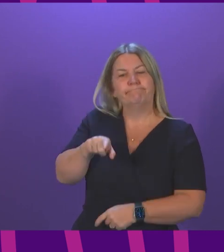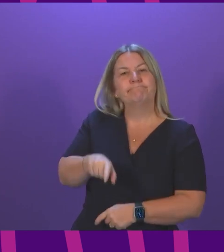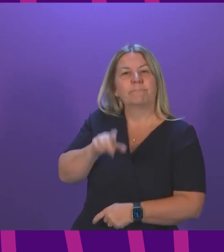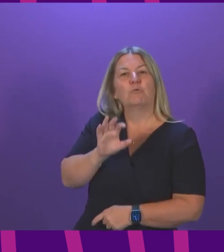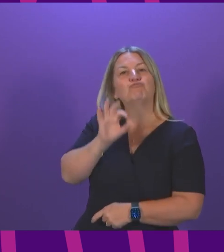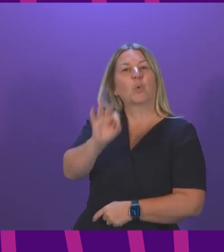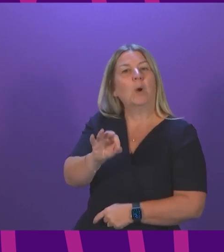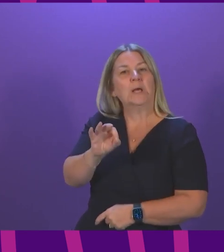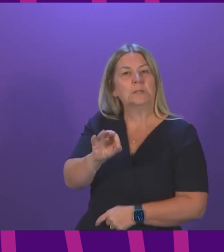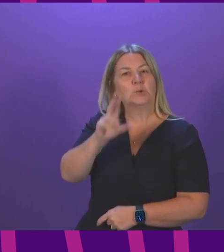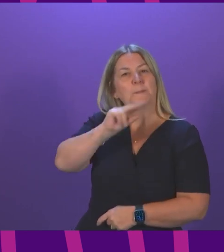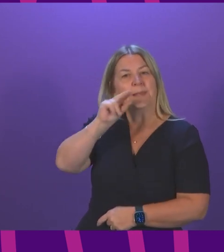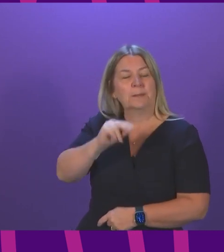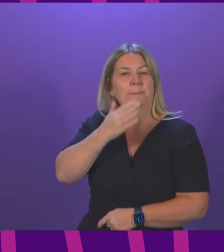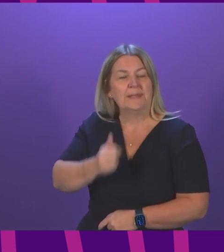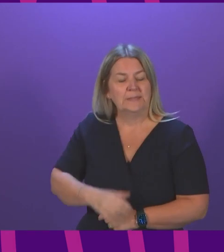Dr. Sanders-Guldahani.